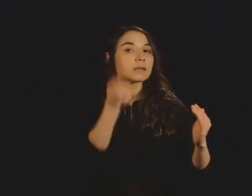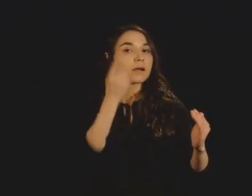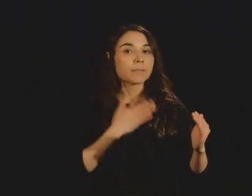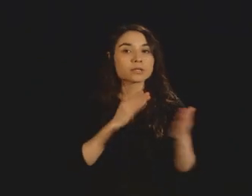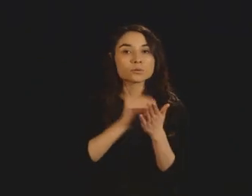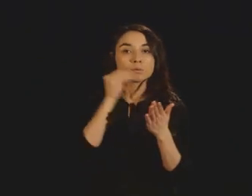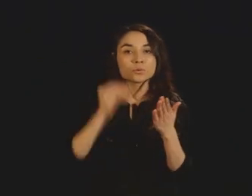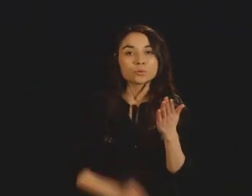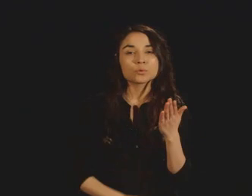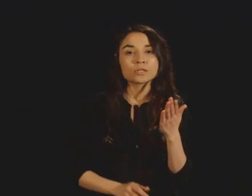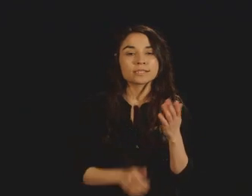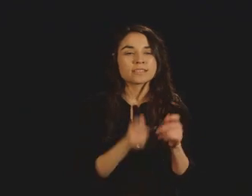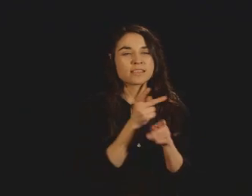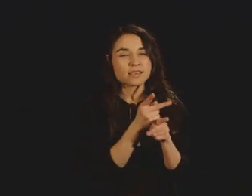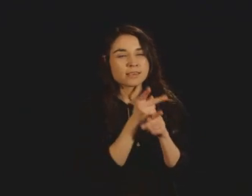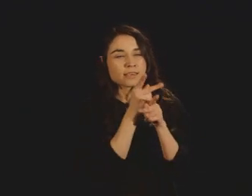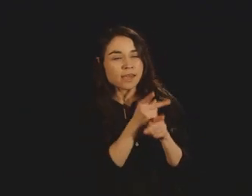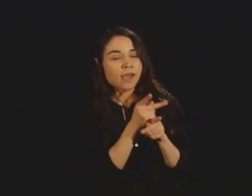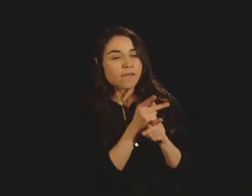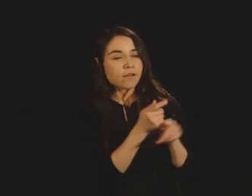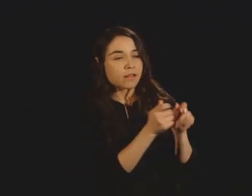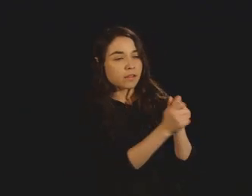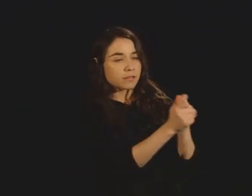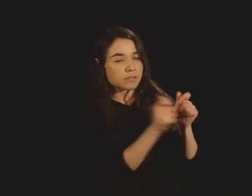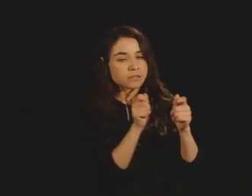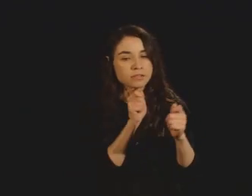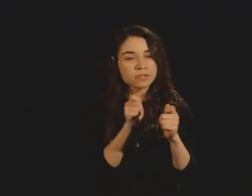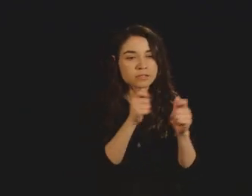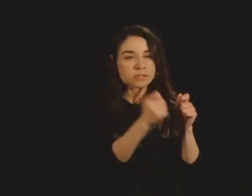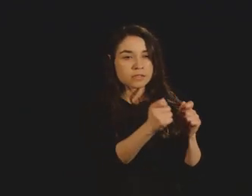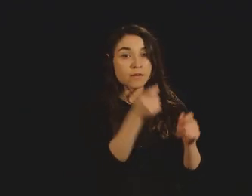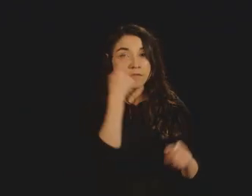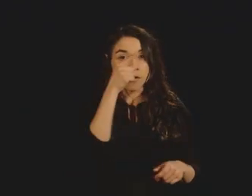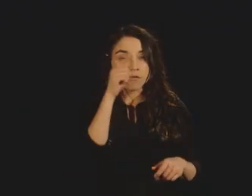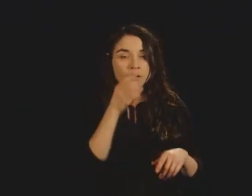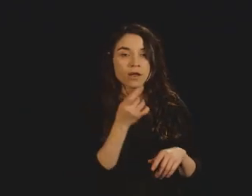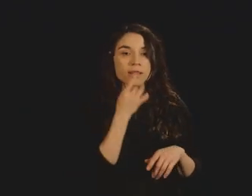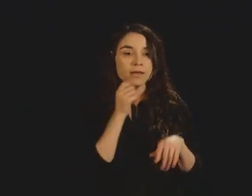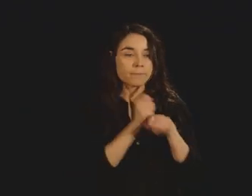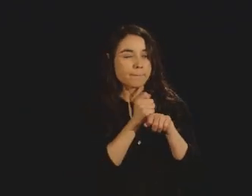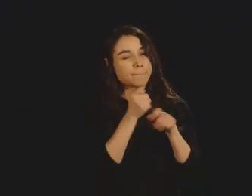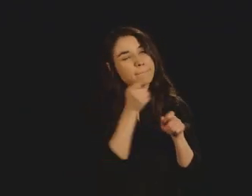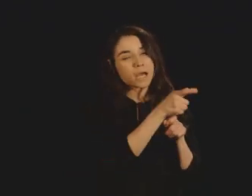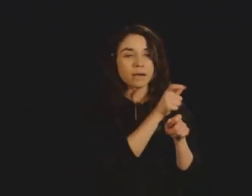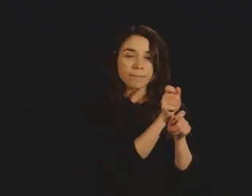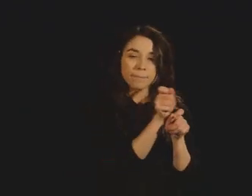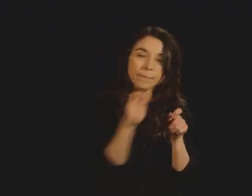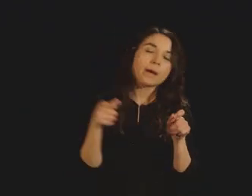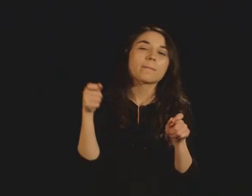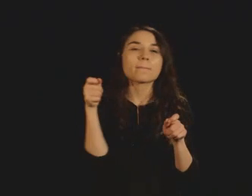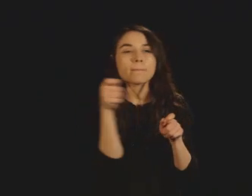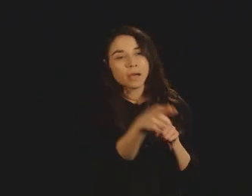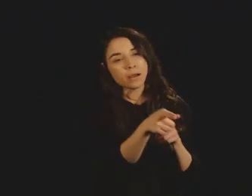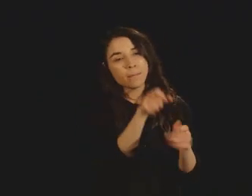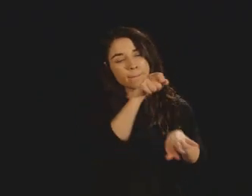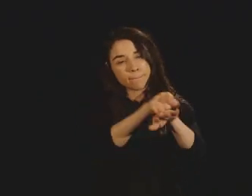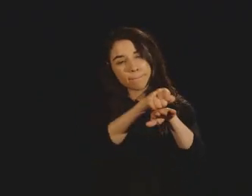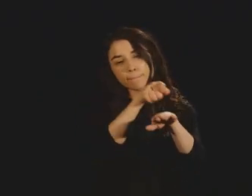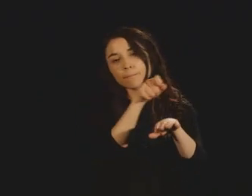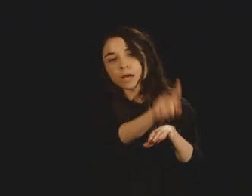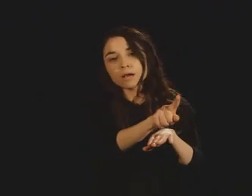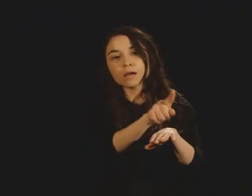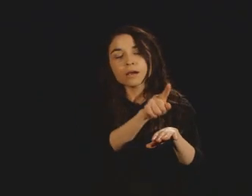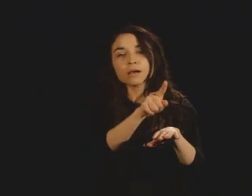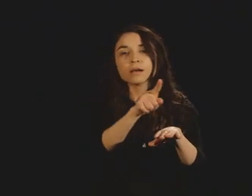is the number of the laser beams because they're invisible to the eye, which makes it a little difficult for my students to actually align everything